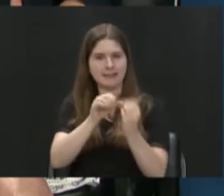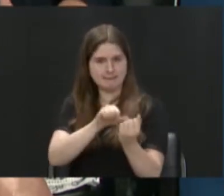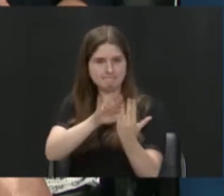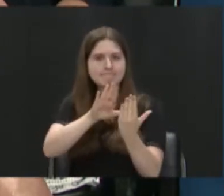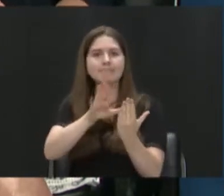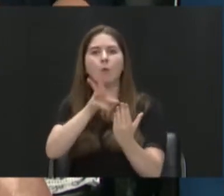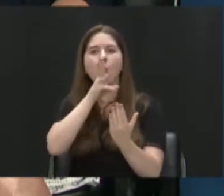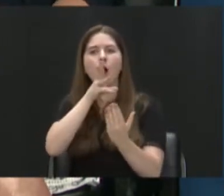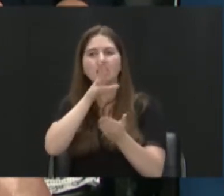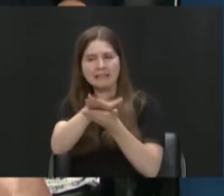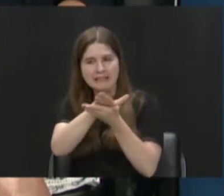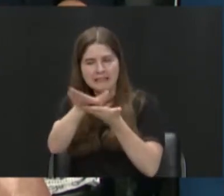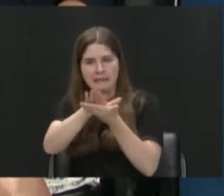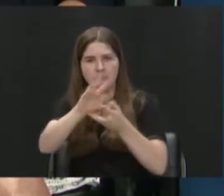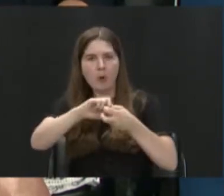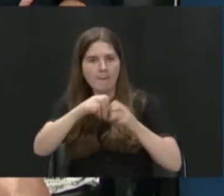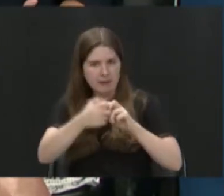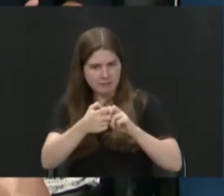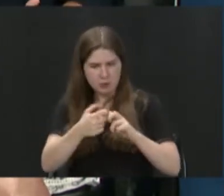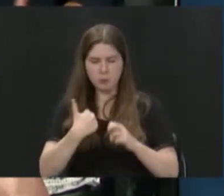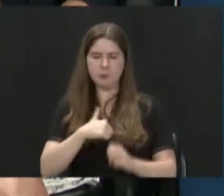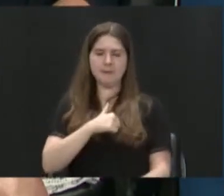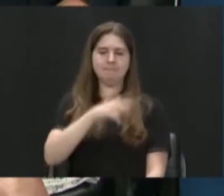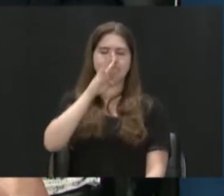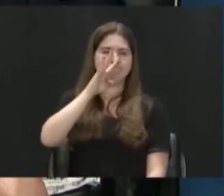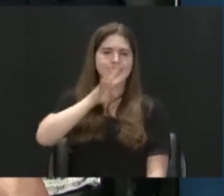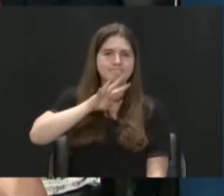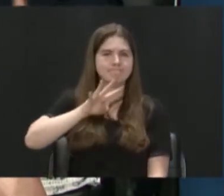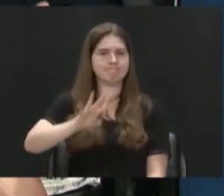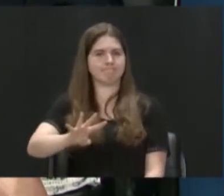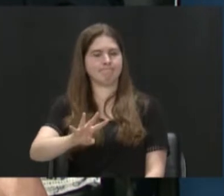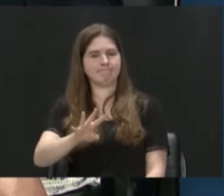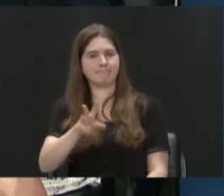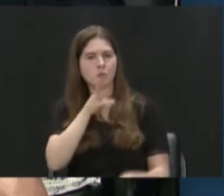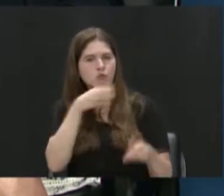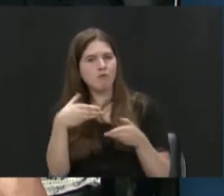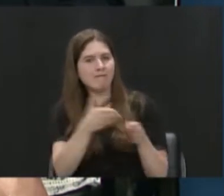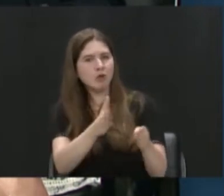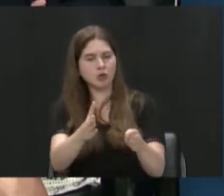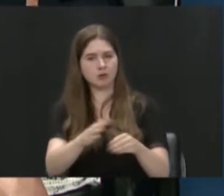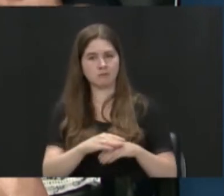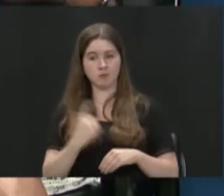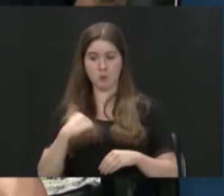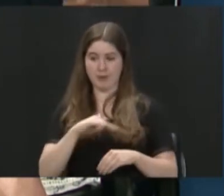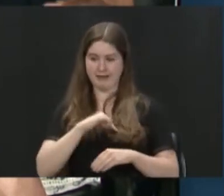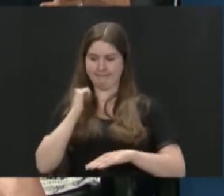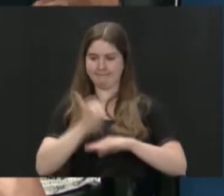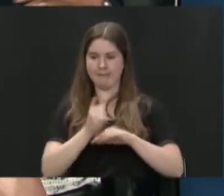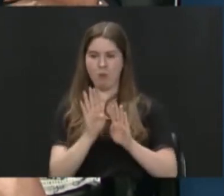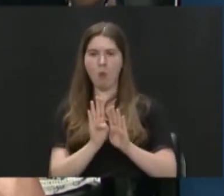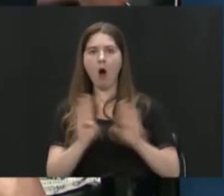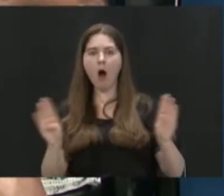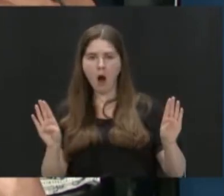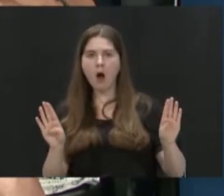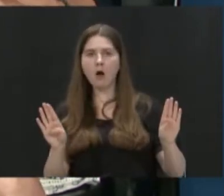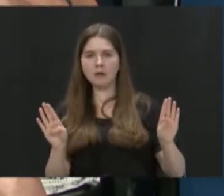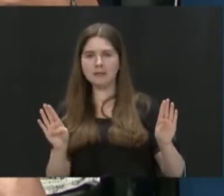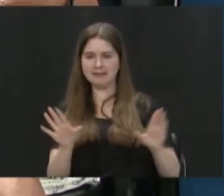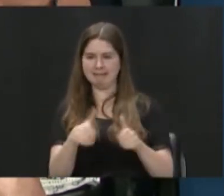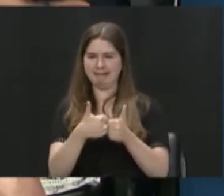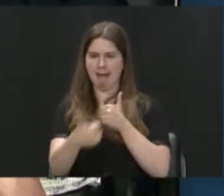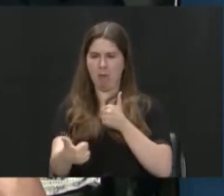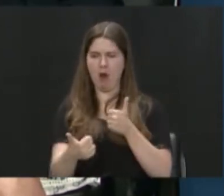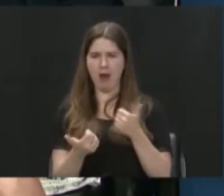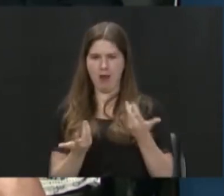We had turned our back on the river completely. We built earth and levee walls to protect us, which also separate